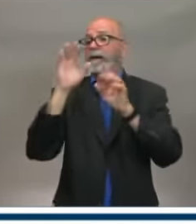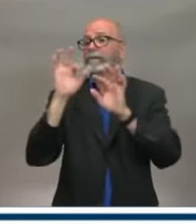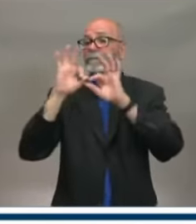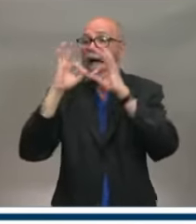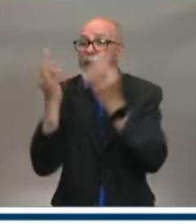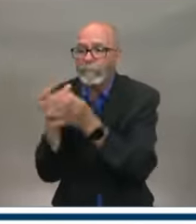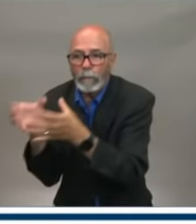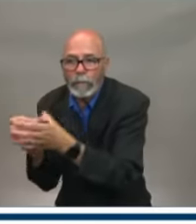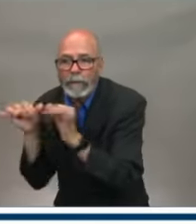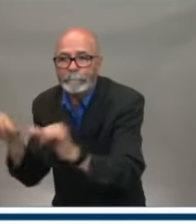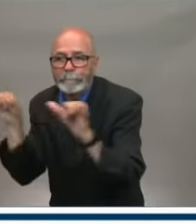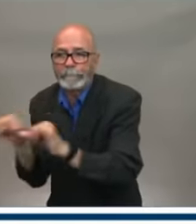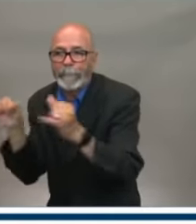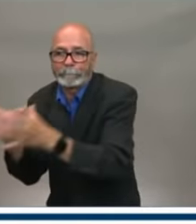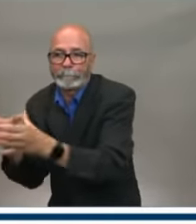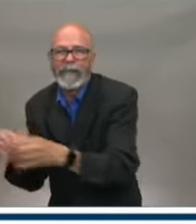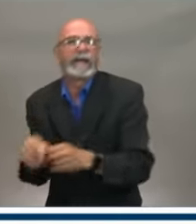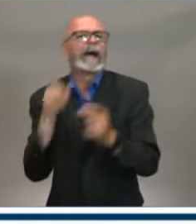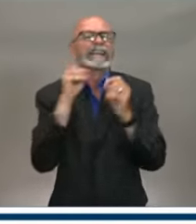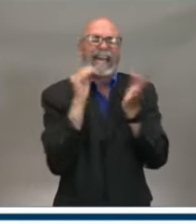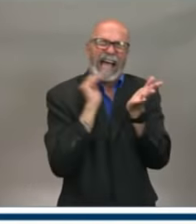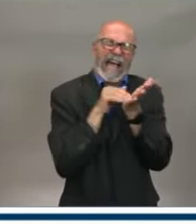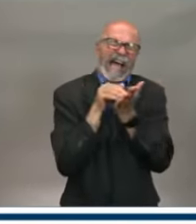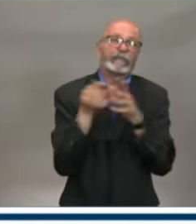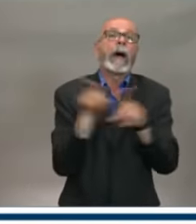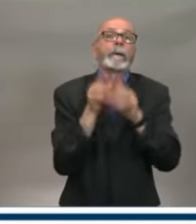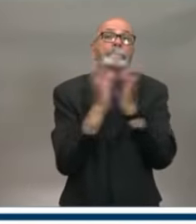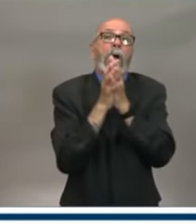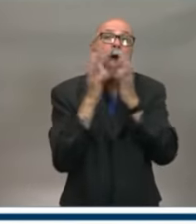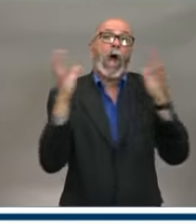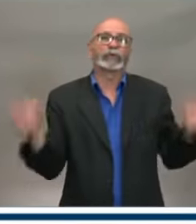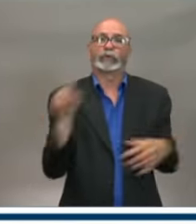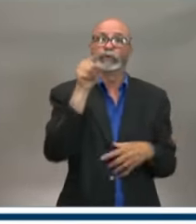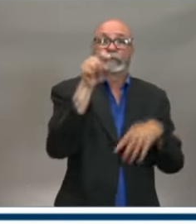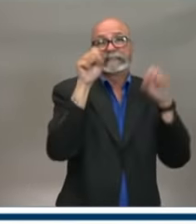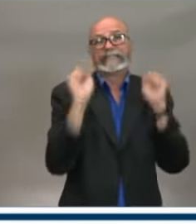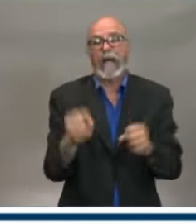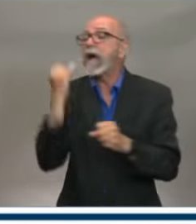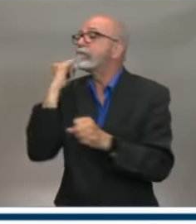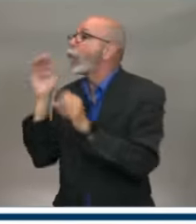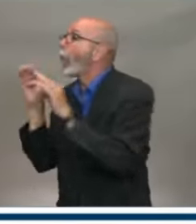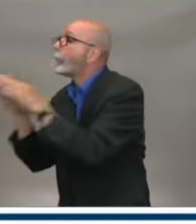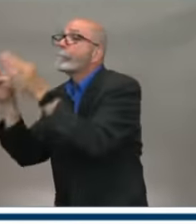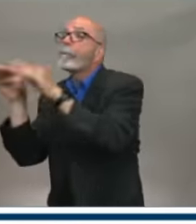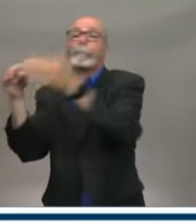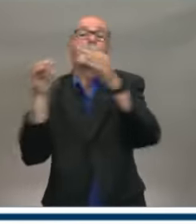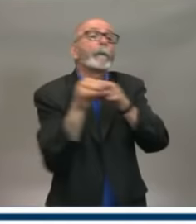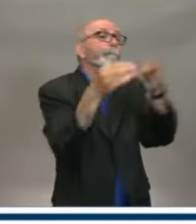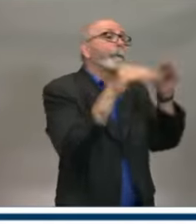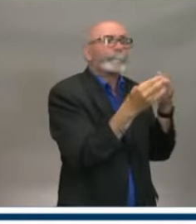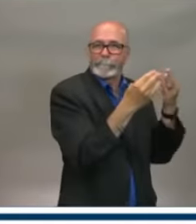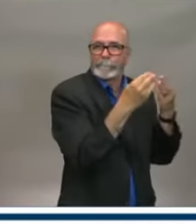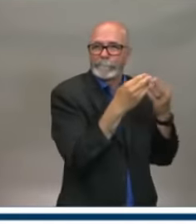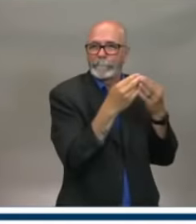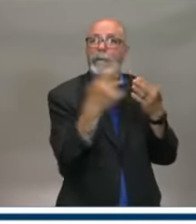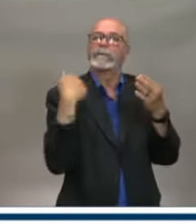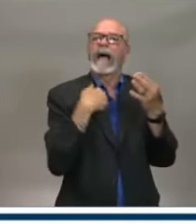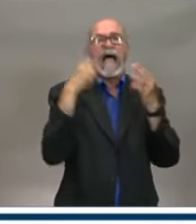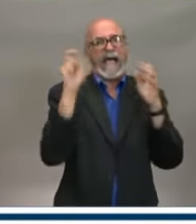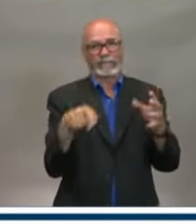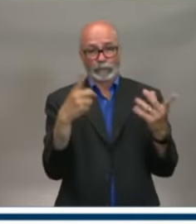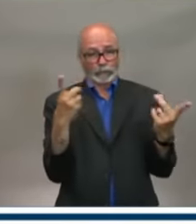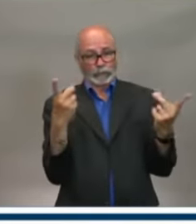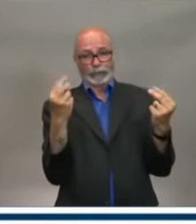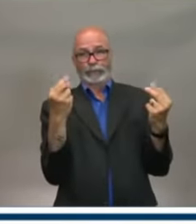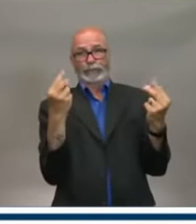regularly. And as we begin to open up our economy, we have, Nova Scotians have done a tremendous job of